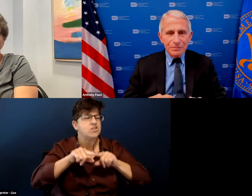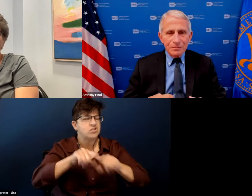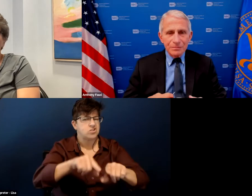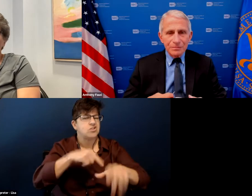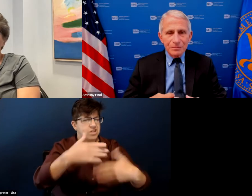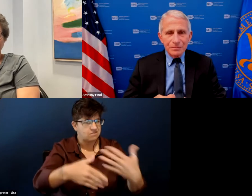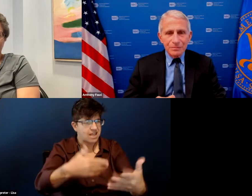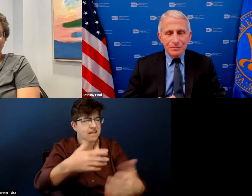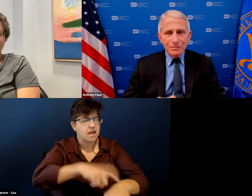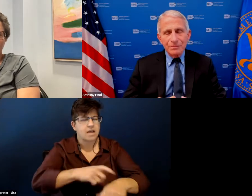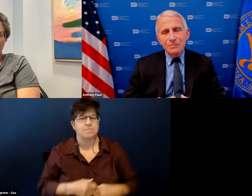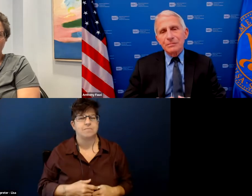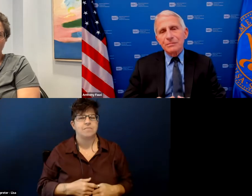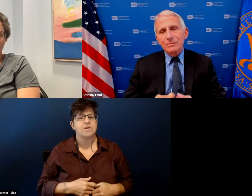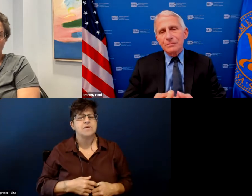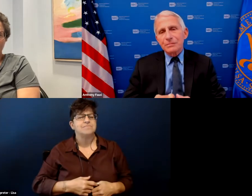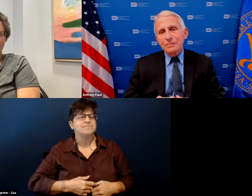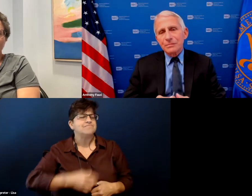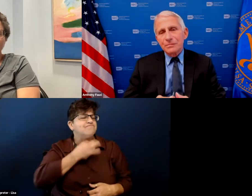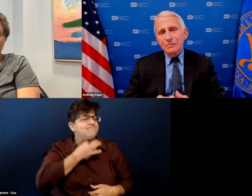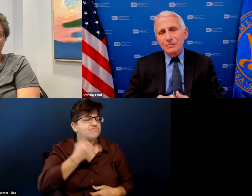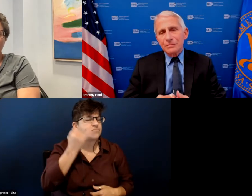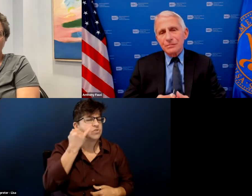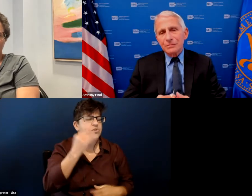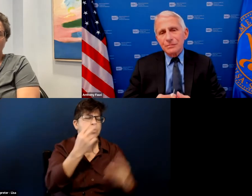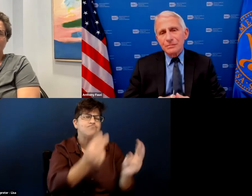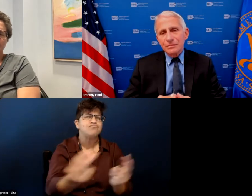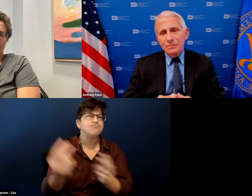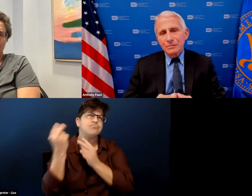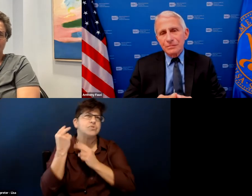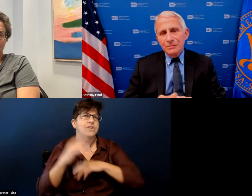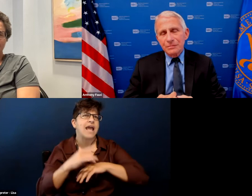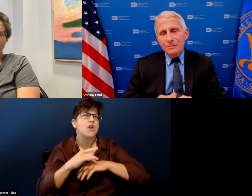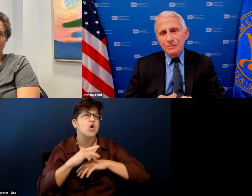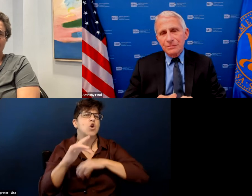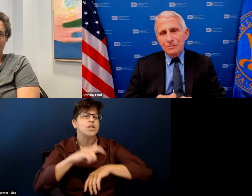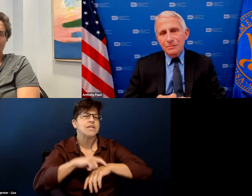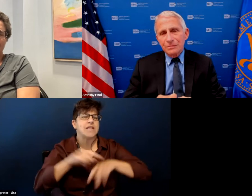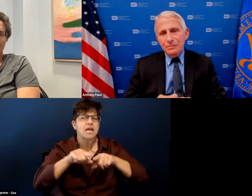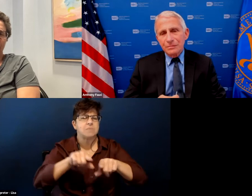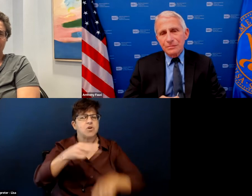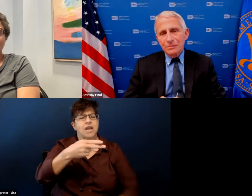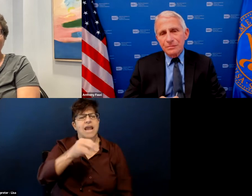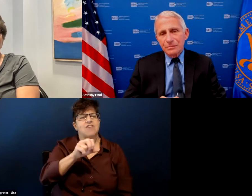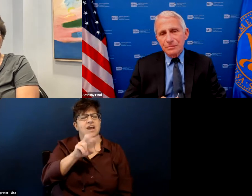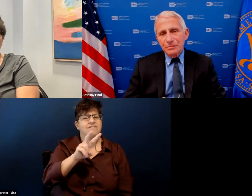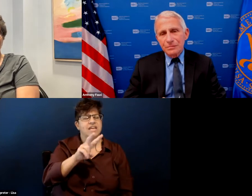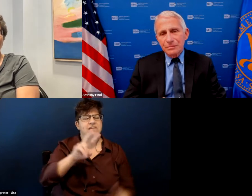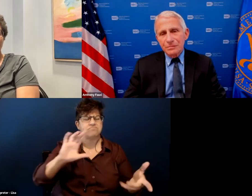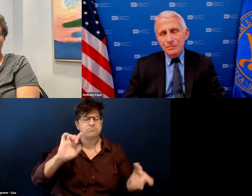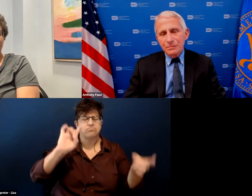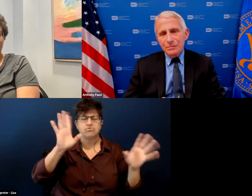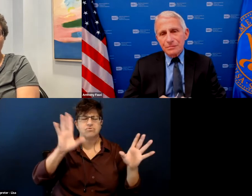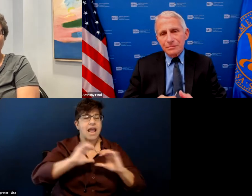if you could reflect on that early time during the hiv crisis and how that shaped your